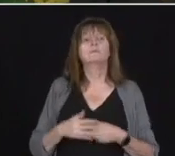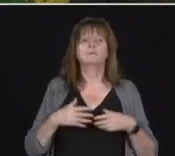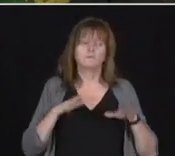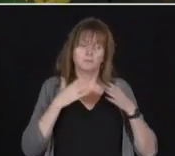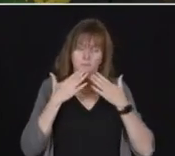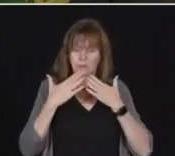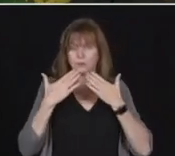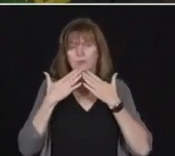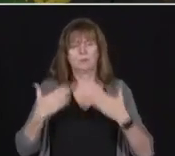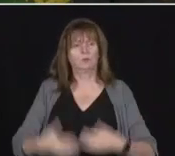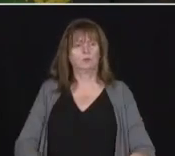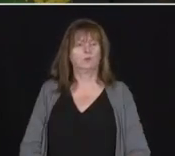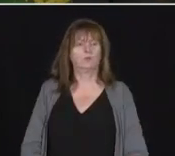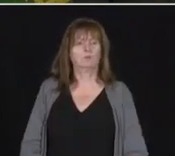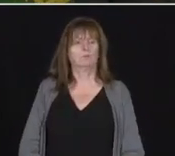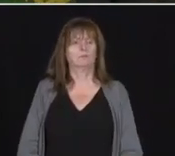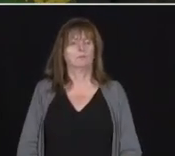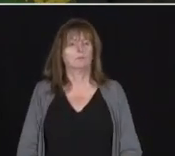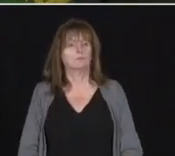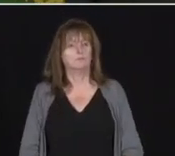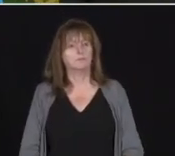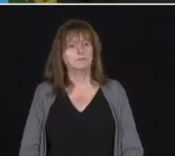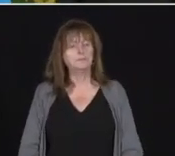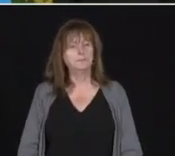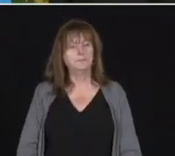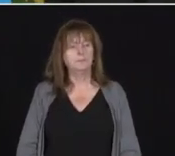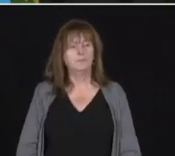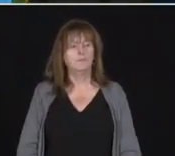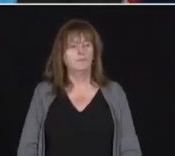so much, everyone. Thank Thank you.